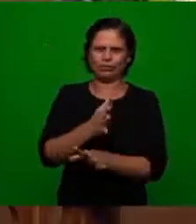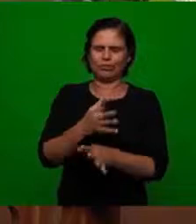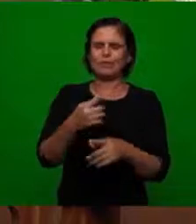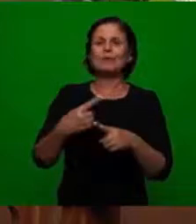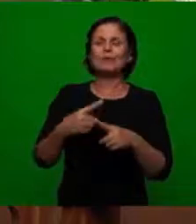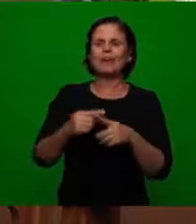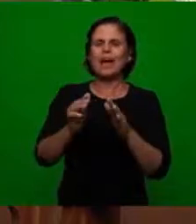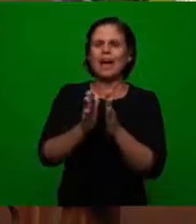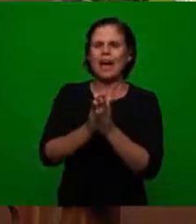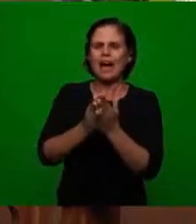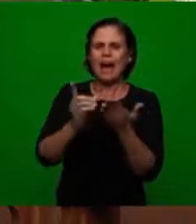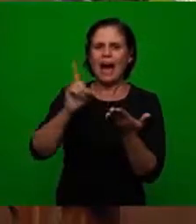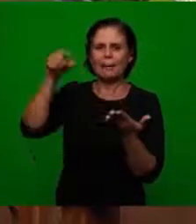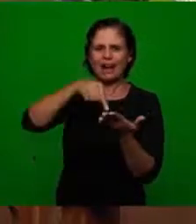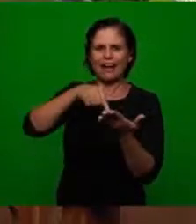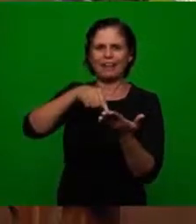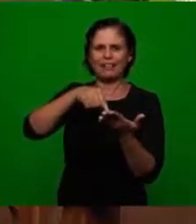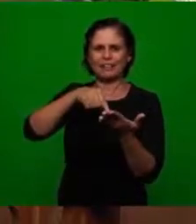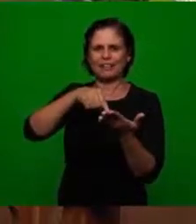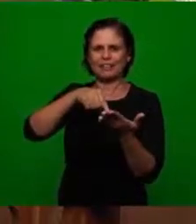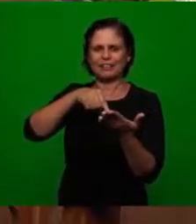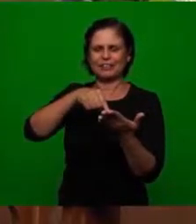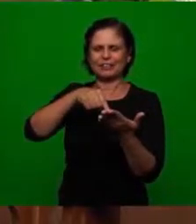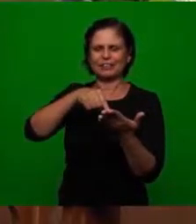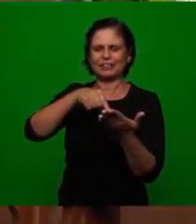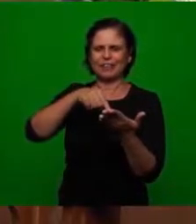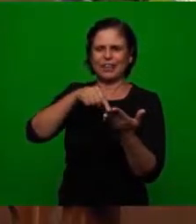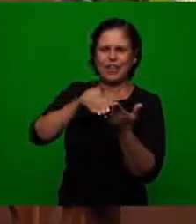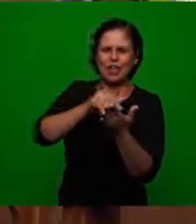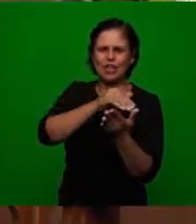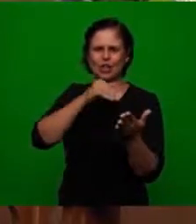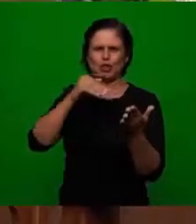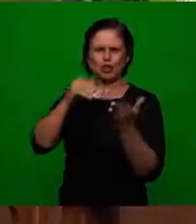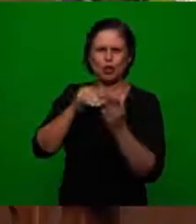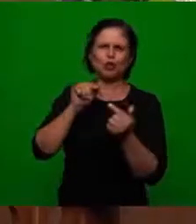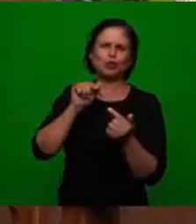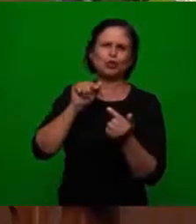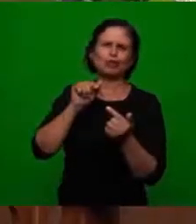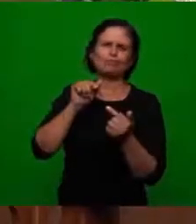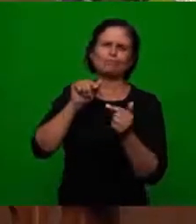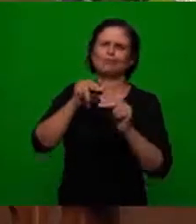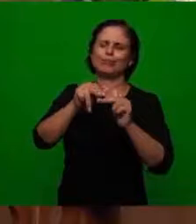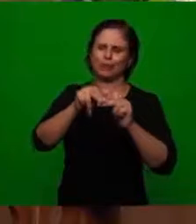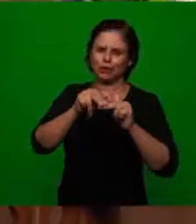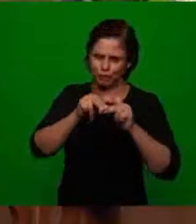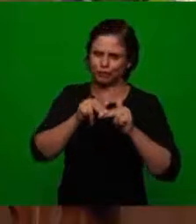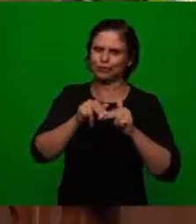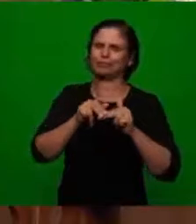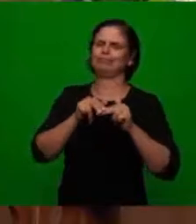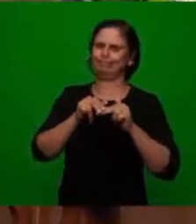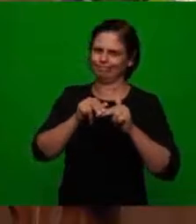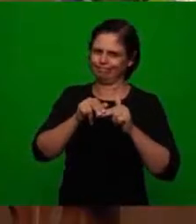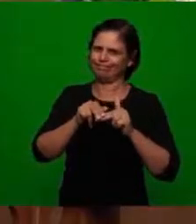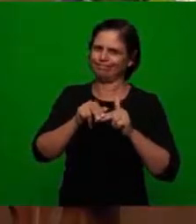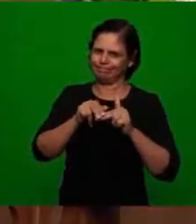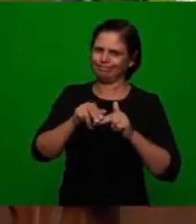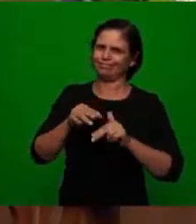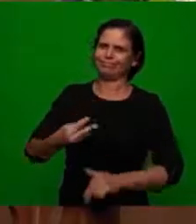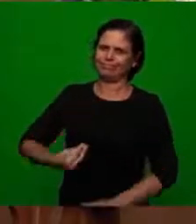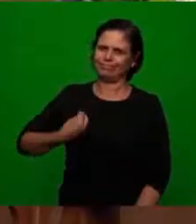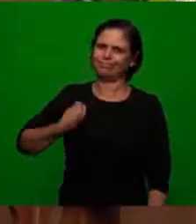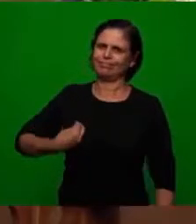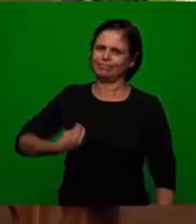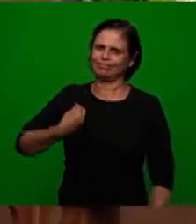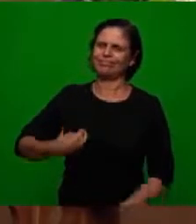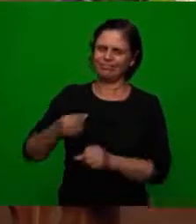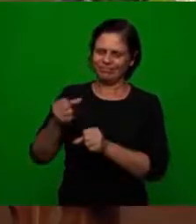doctrine because the word that it is all the reasons of the